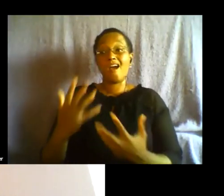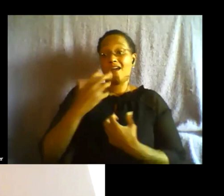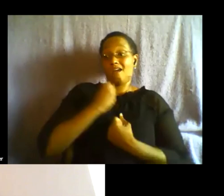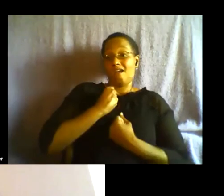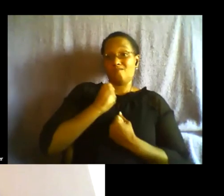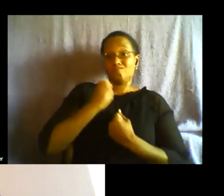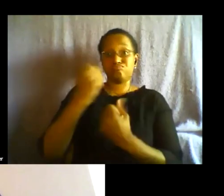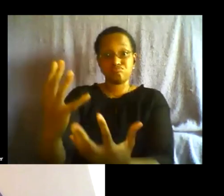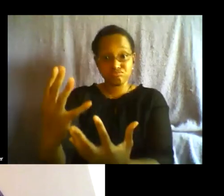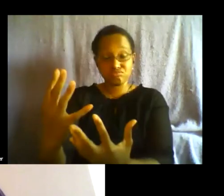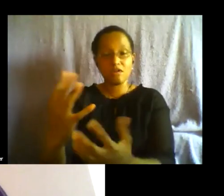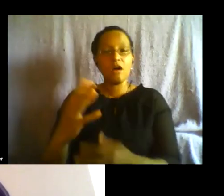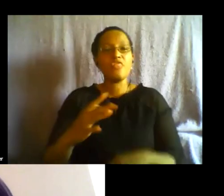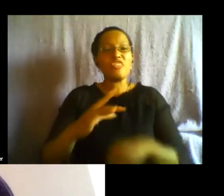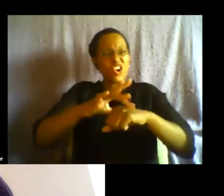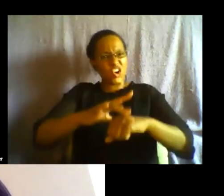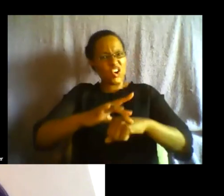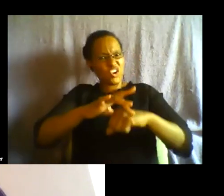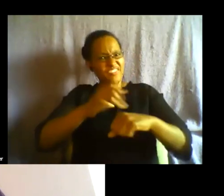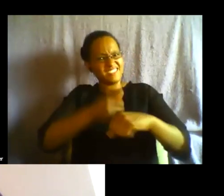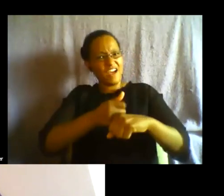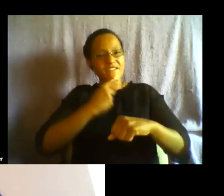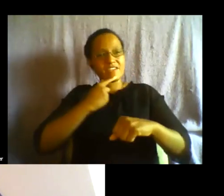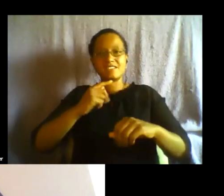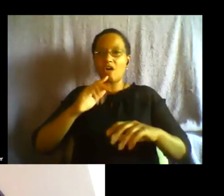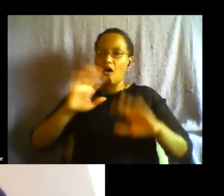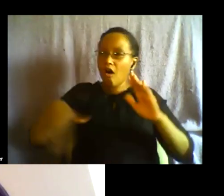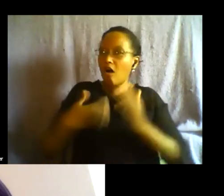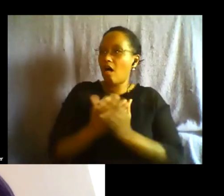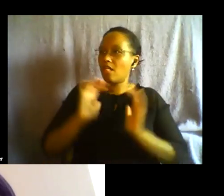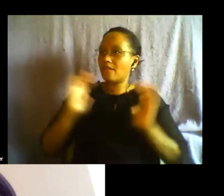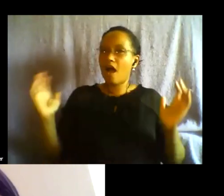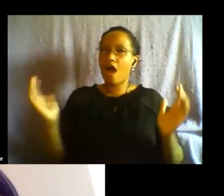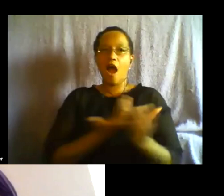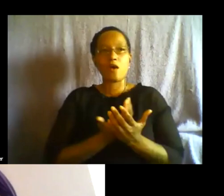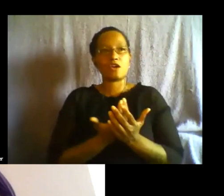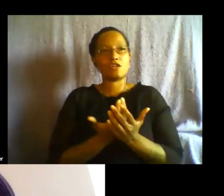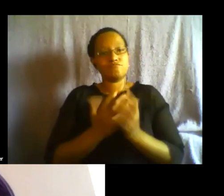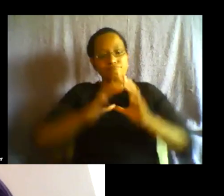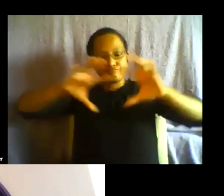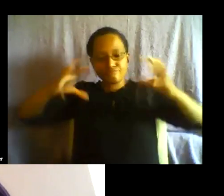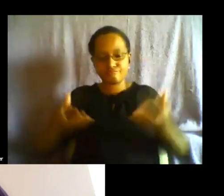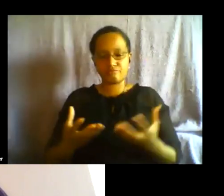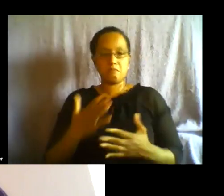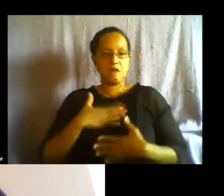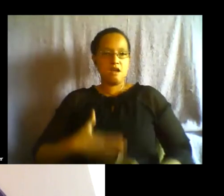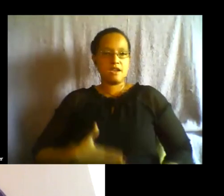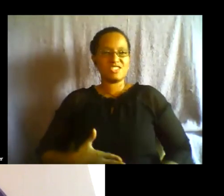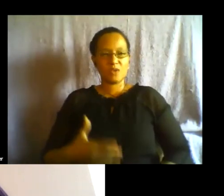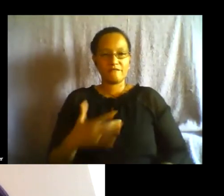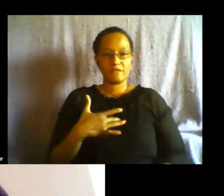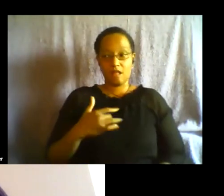a collective body for us and so i see these two as being very linked and um